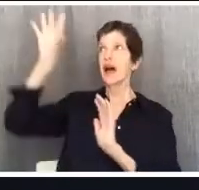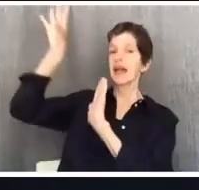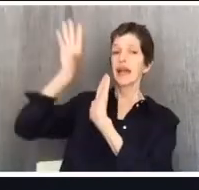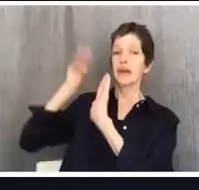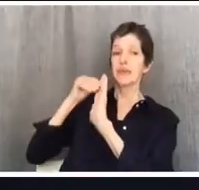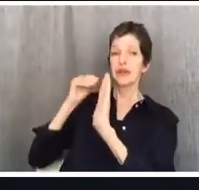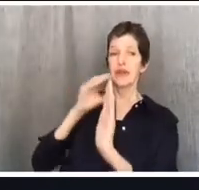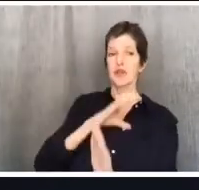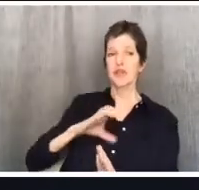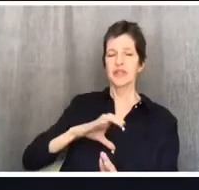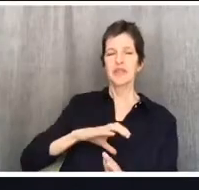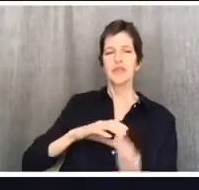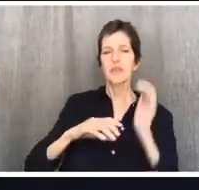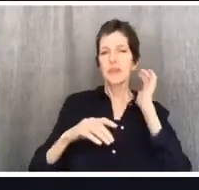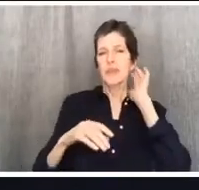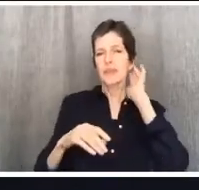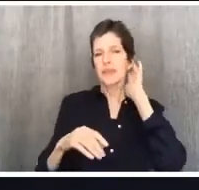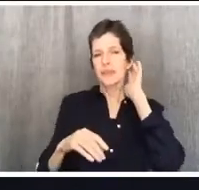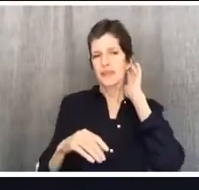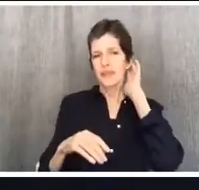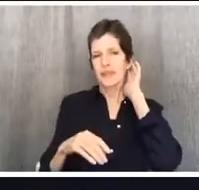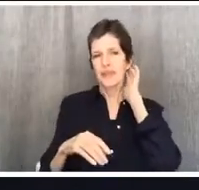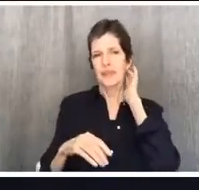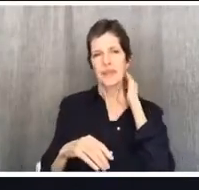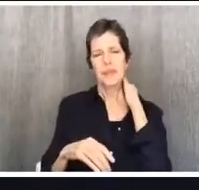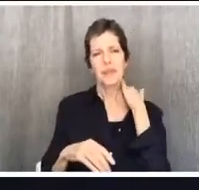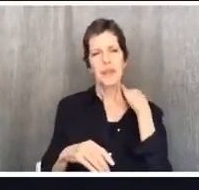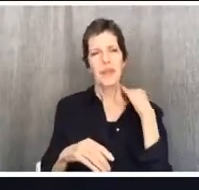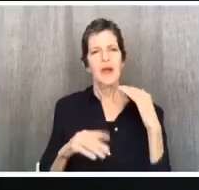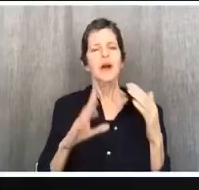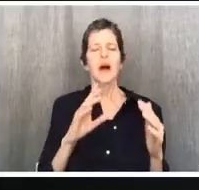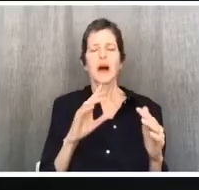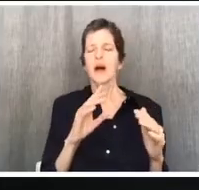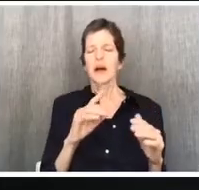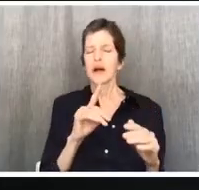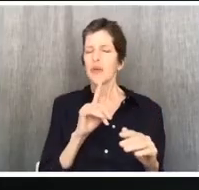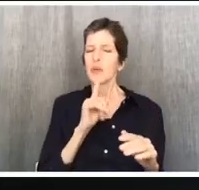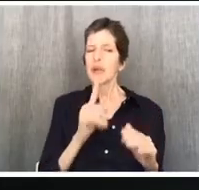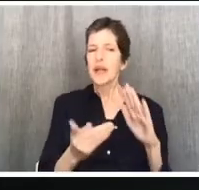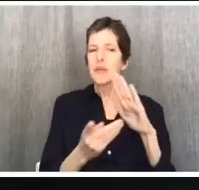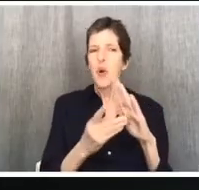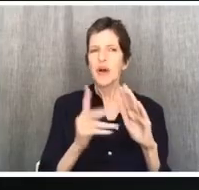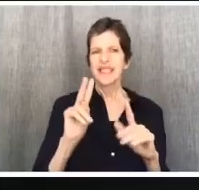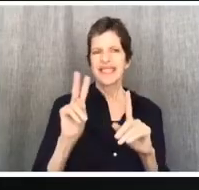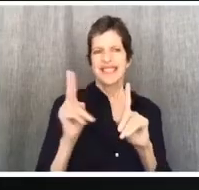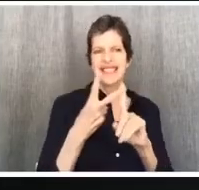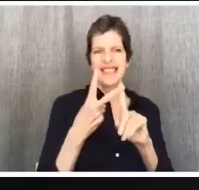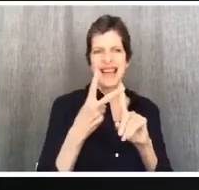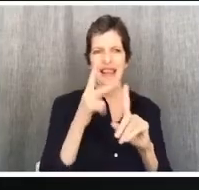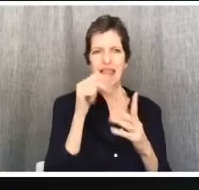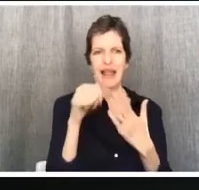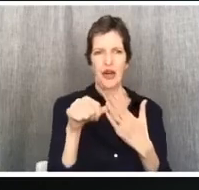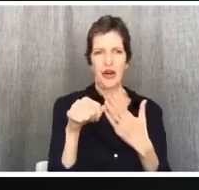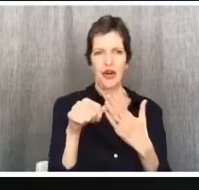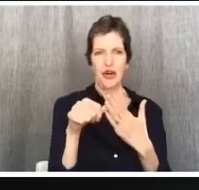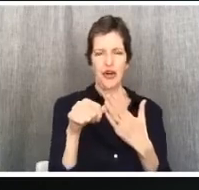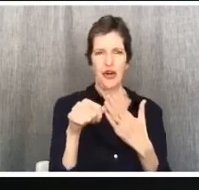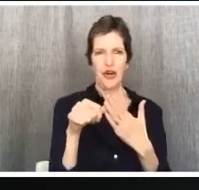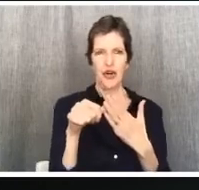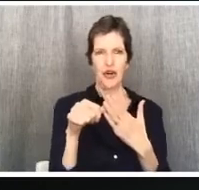go there now. I want this to be something that we end on. He says to the church at Corinth, the second time he writes them,